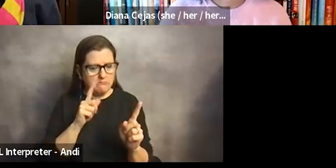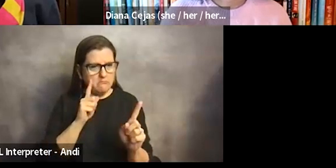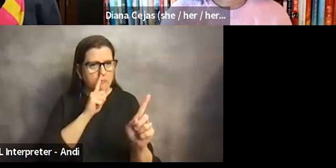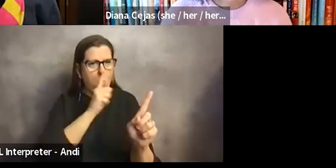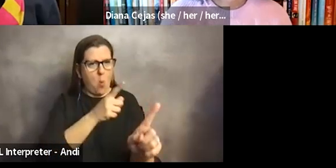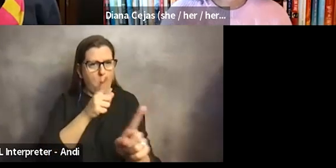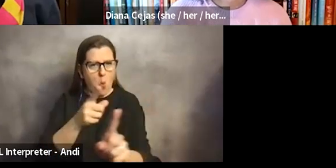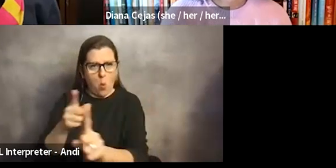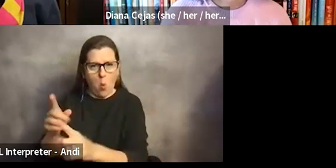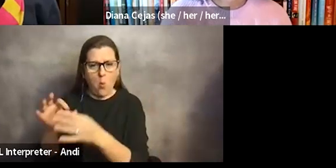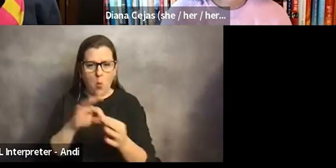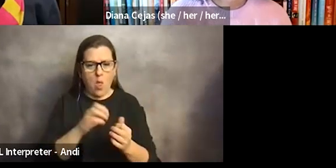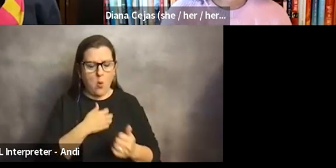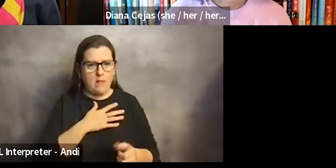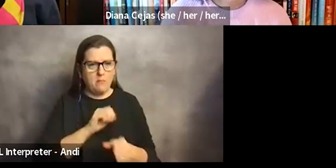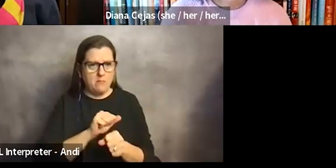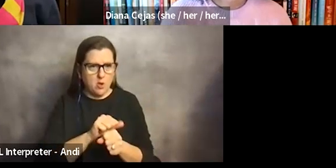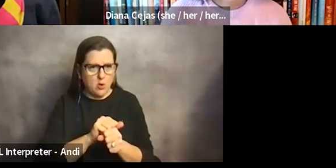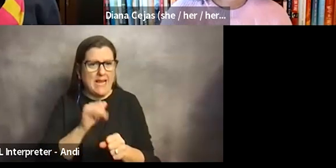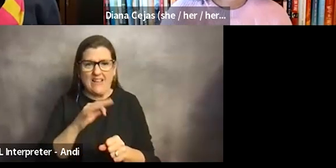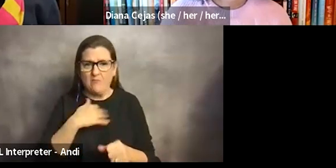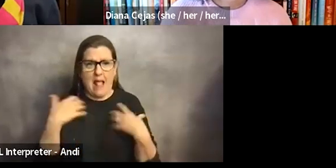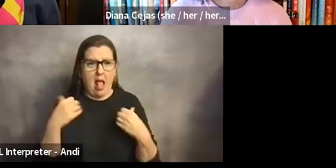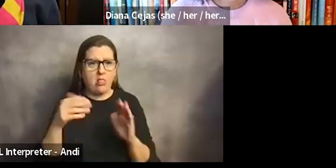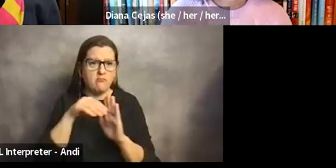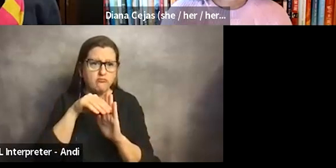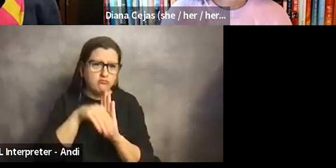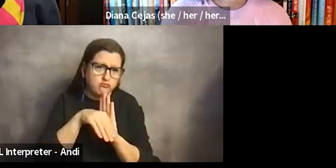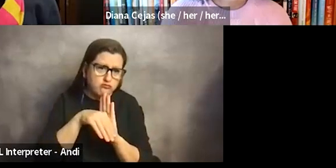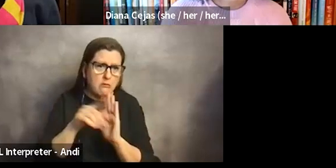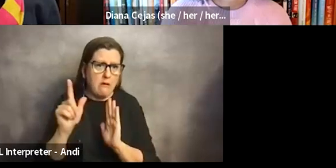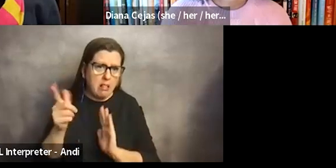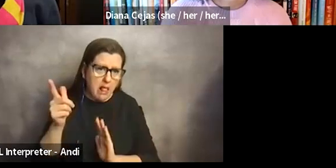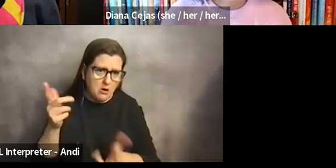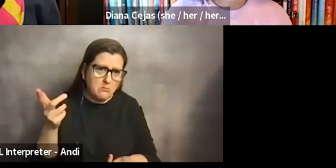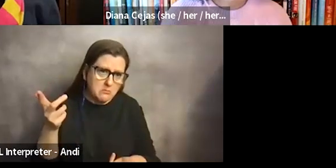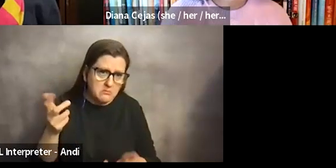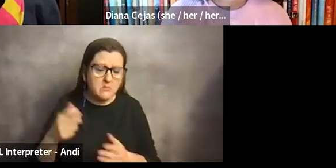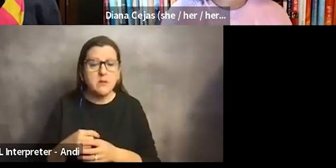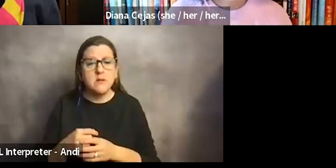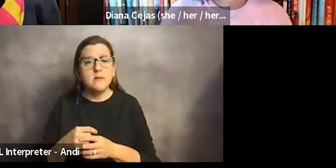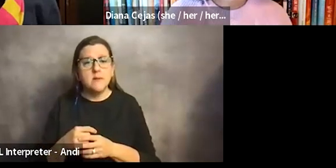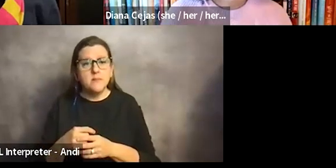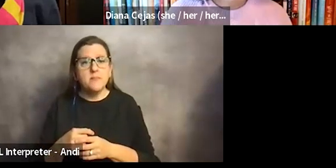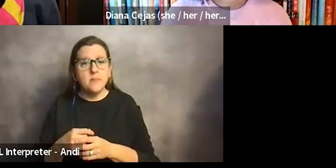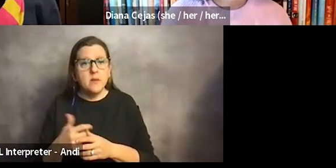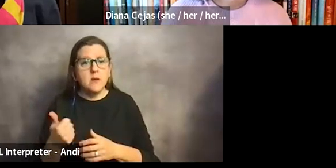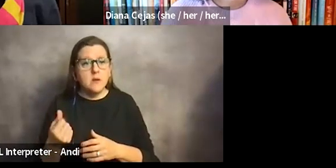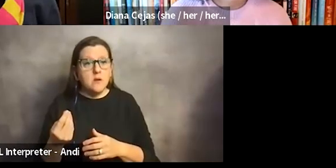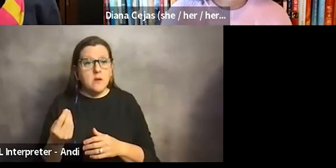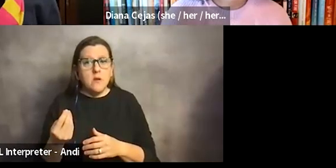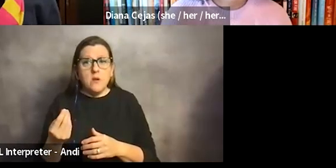If I was, if my health was not to be as good as, as it was when I was, um, you know, in training. Um, and so, you know,